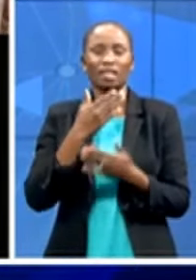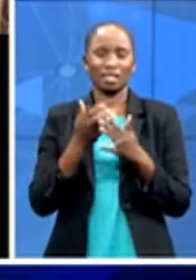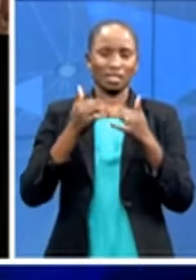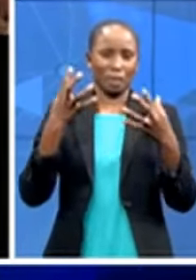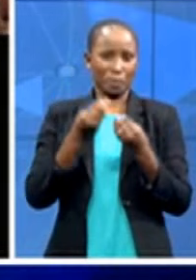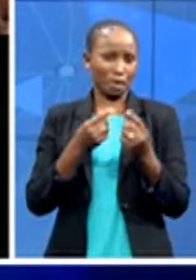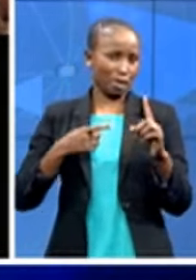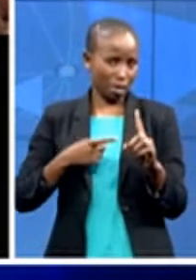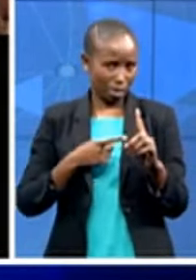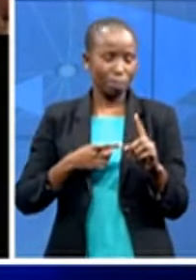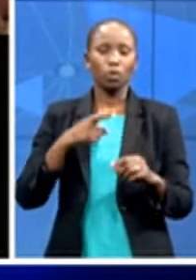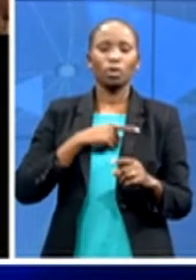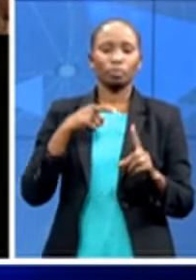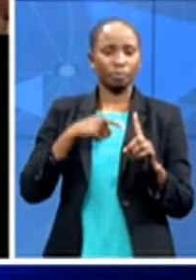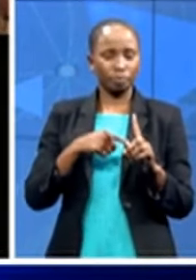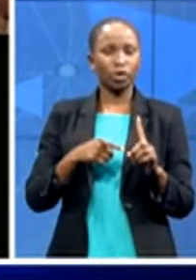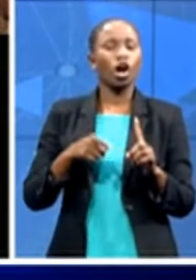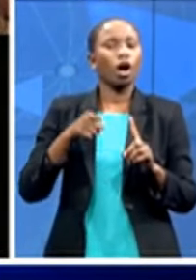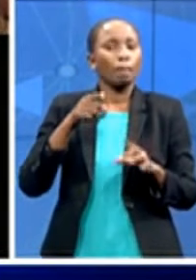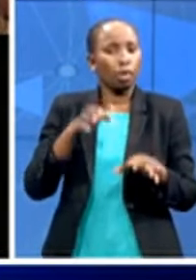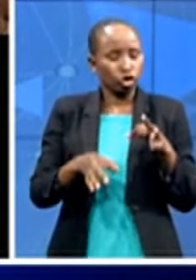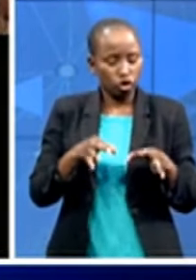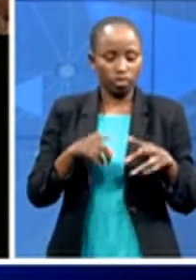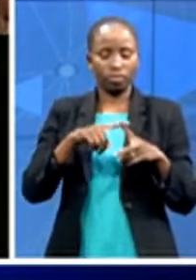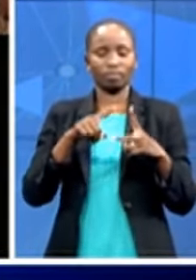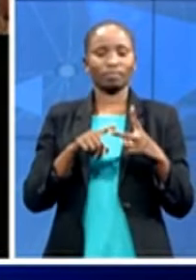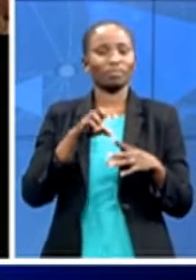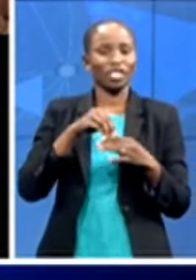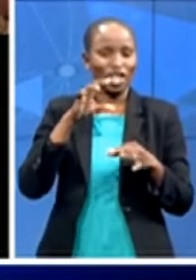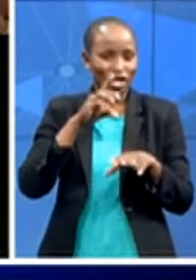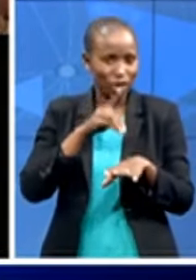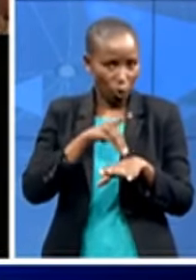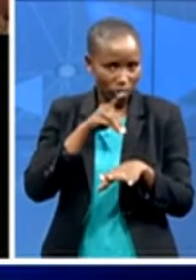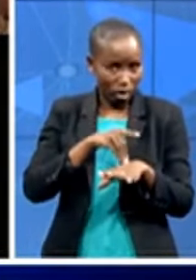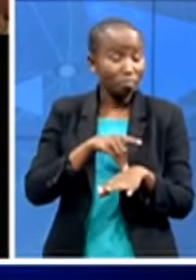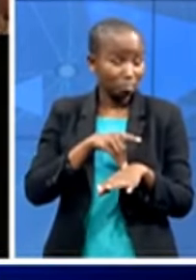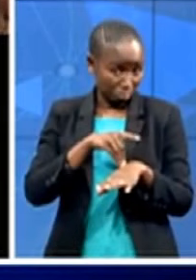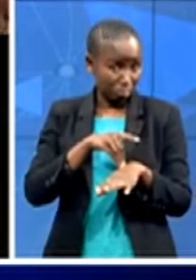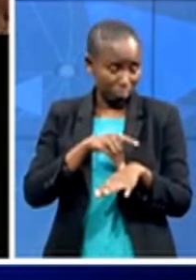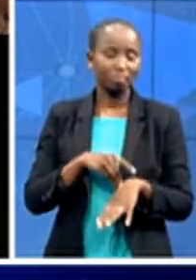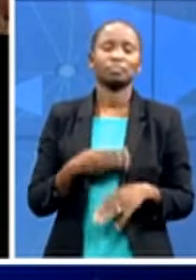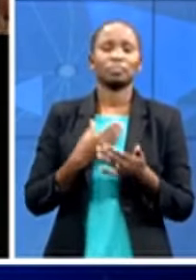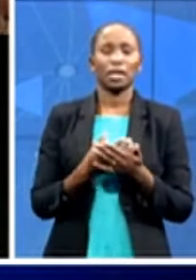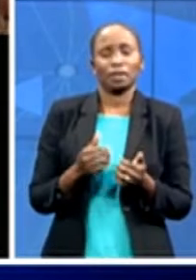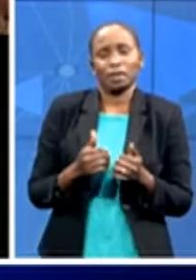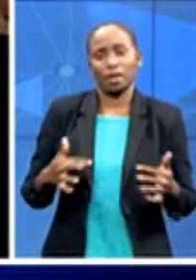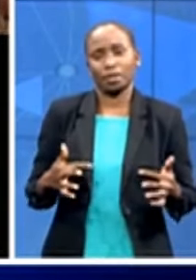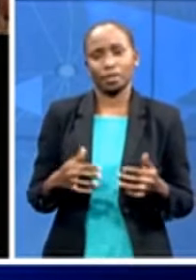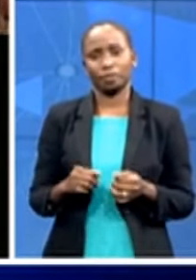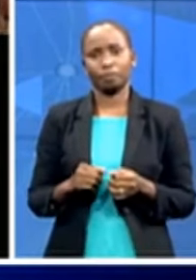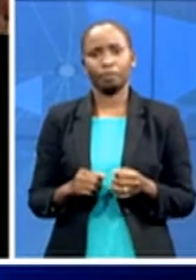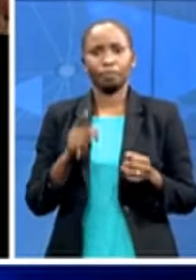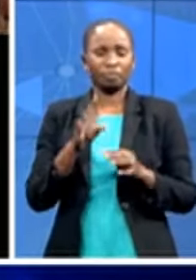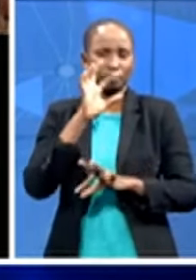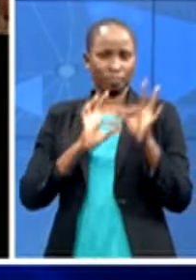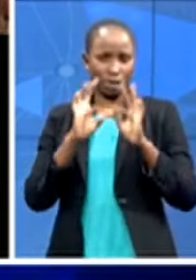doctor uh and uh can i just start by digressing talking about political matters you were one